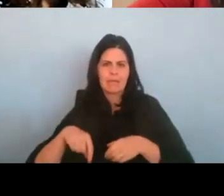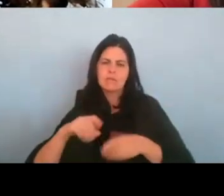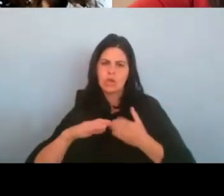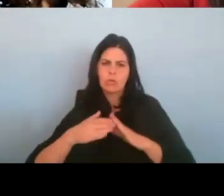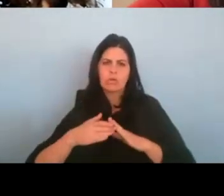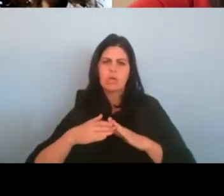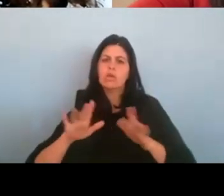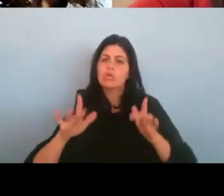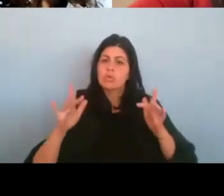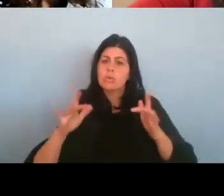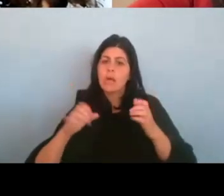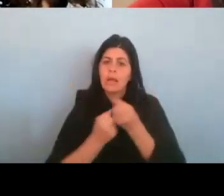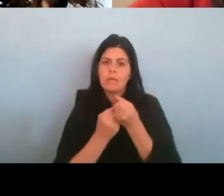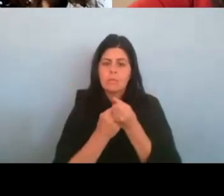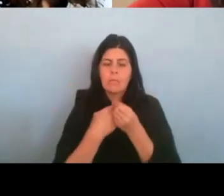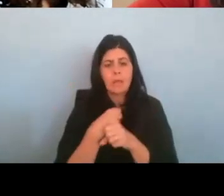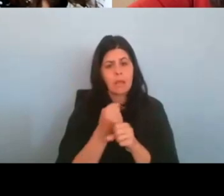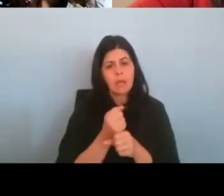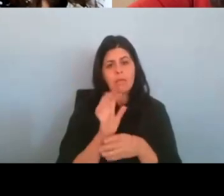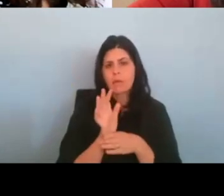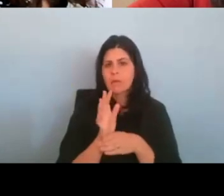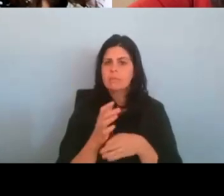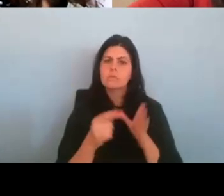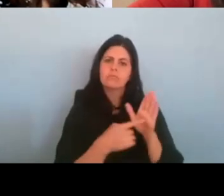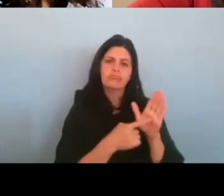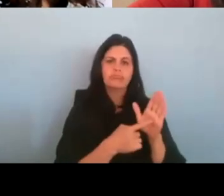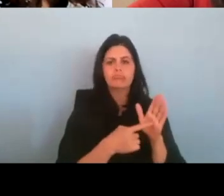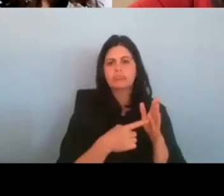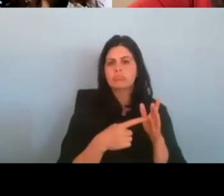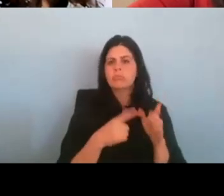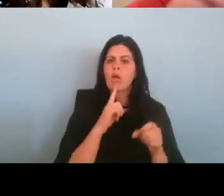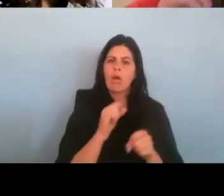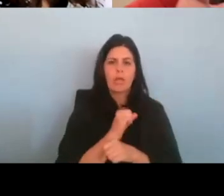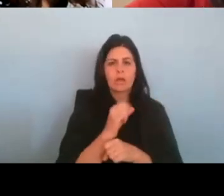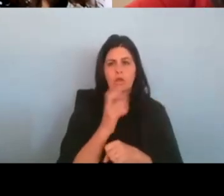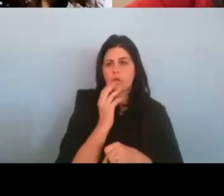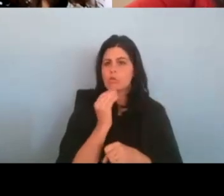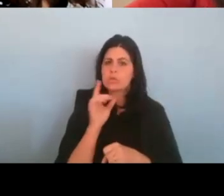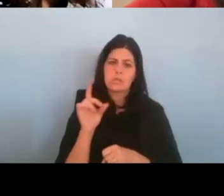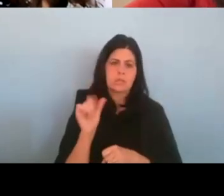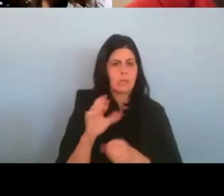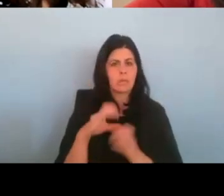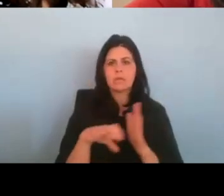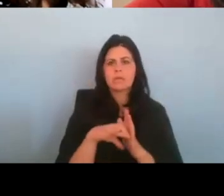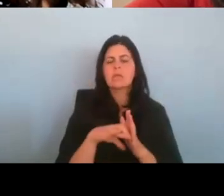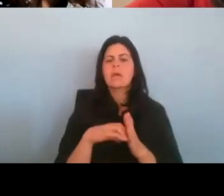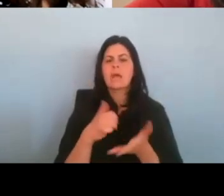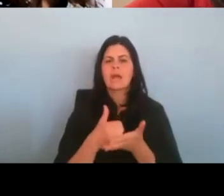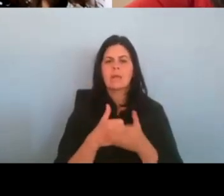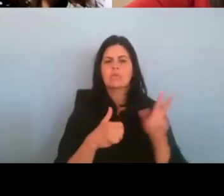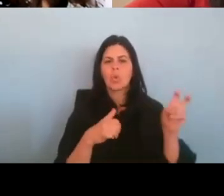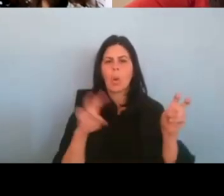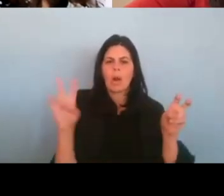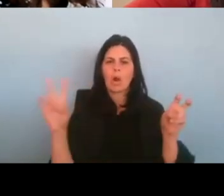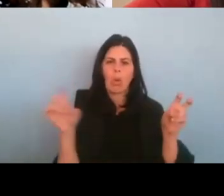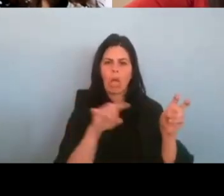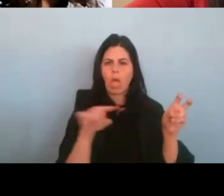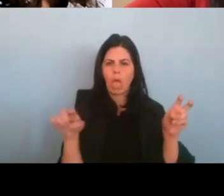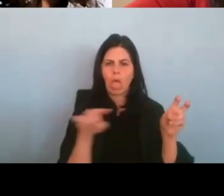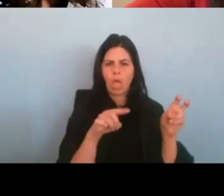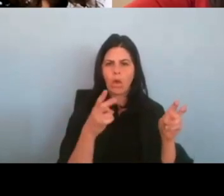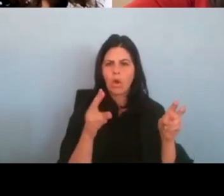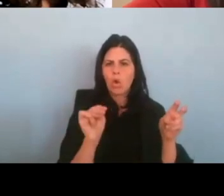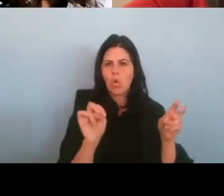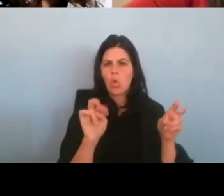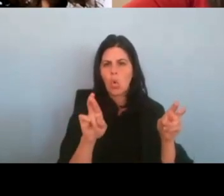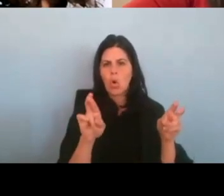creating films featuring authentic Jewish and disabled characters, it helps quote unquote normalize, um, our realities in this